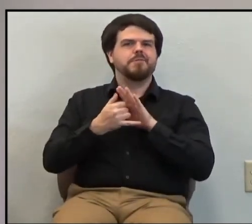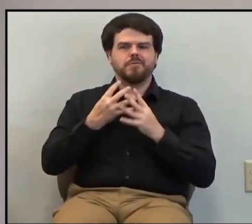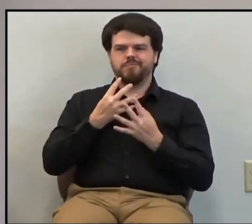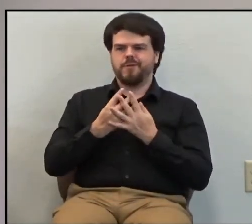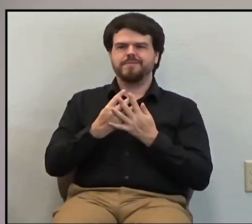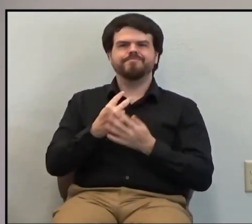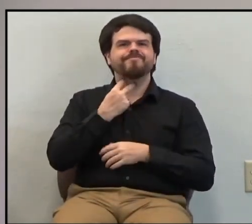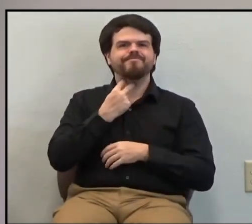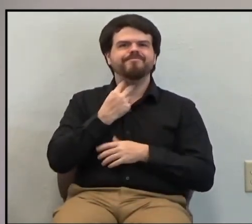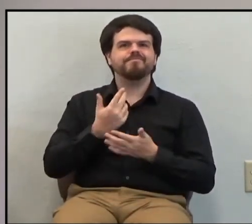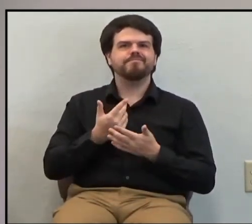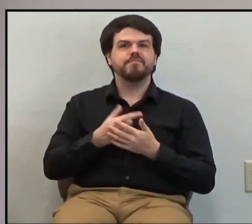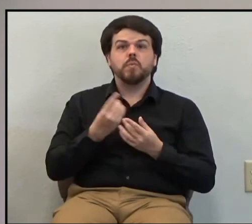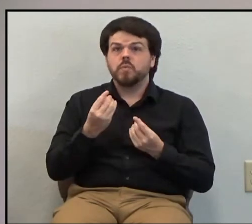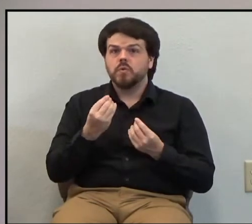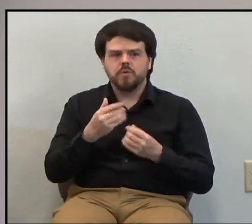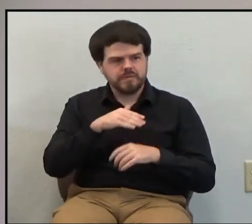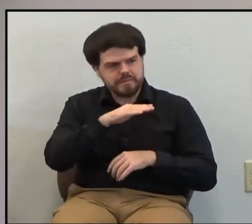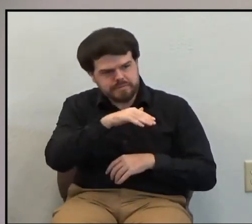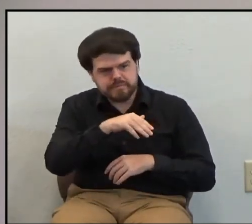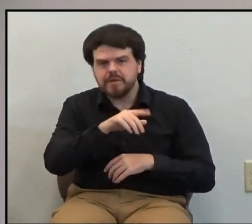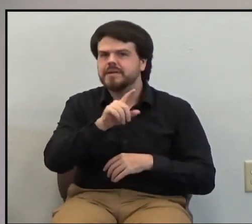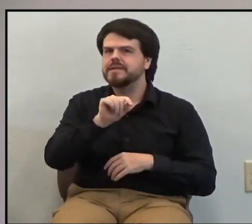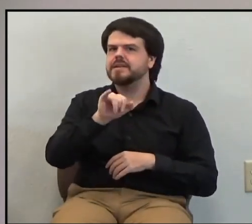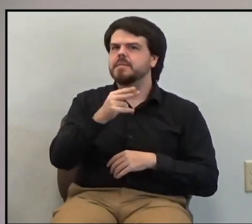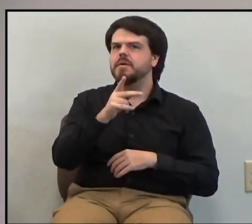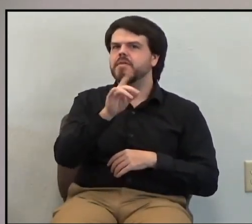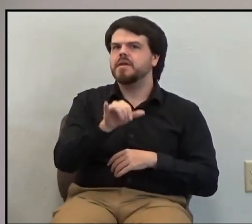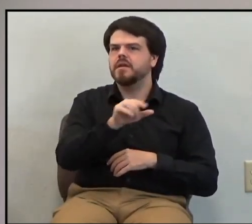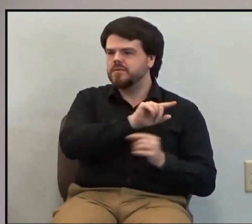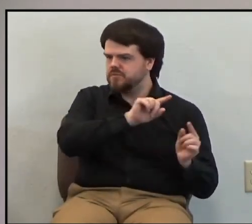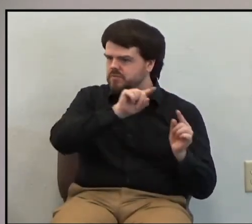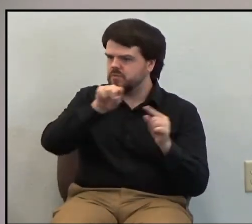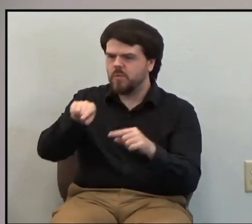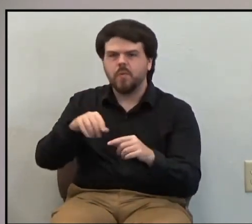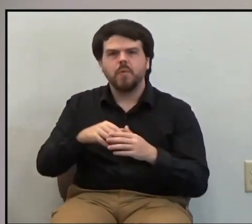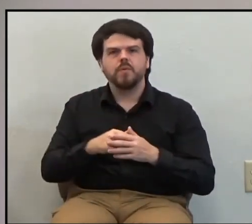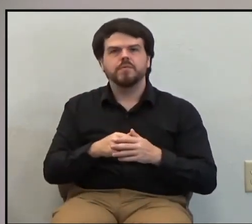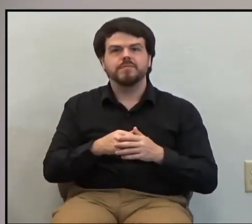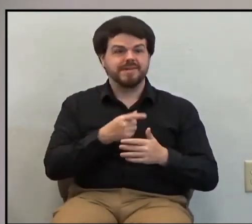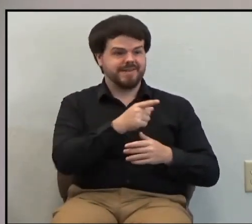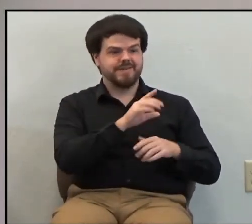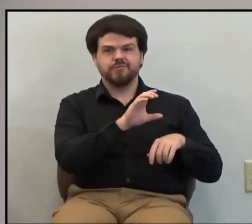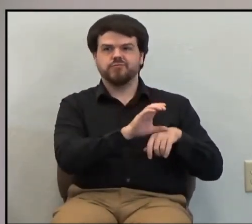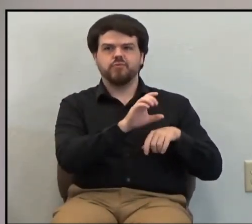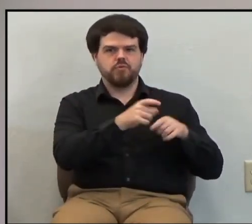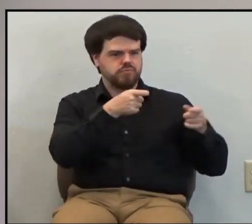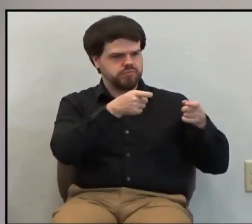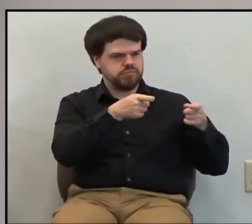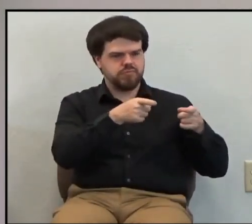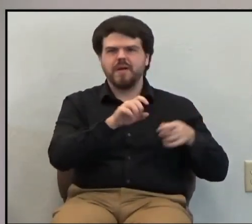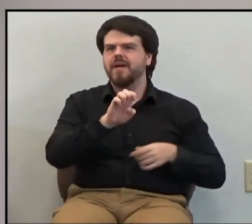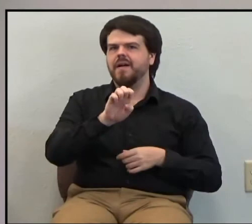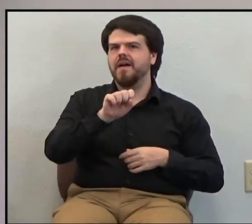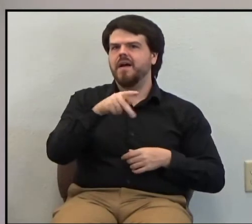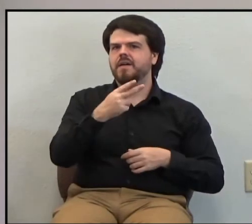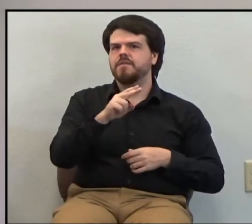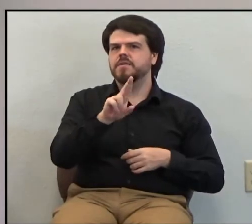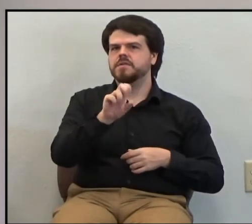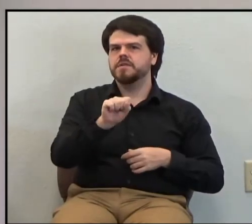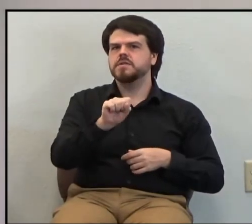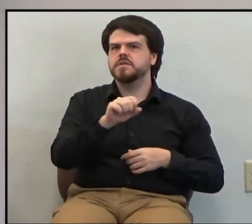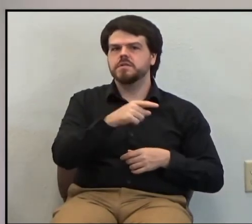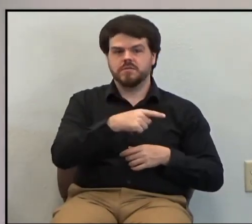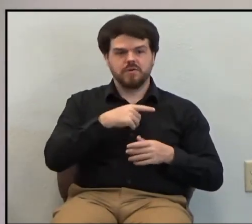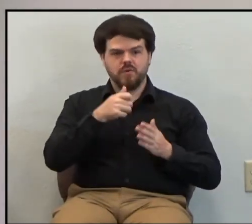So he gets Timothy. Timothy had to take a break from his own duties in Ephesus. Apparently that was a difficult ministry when you read the